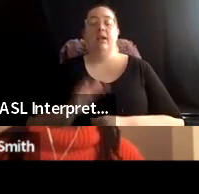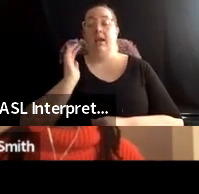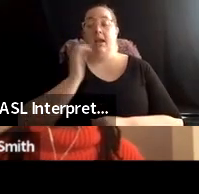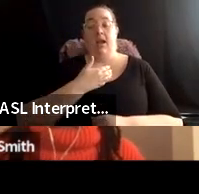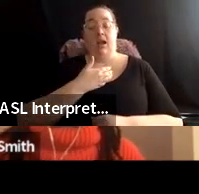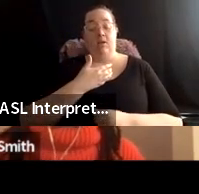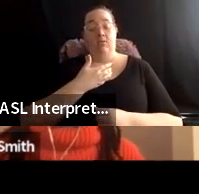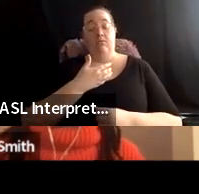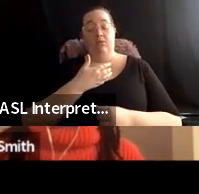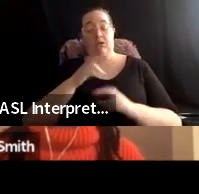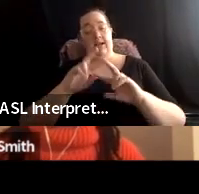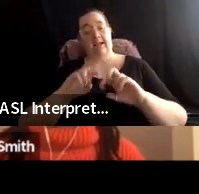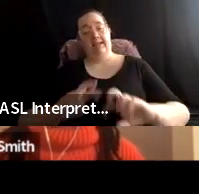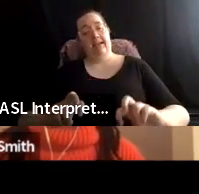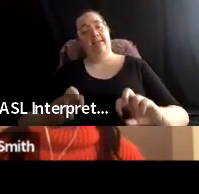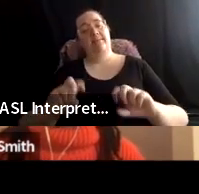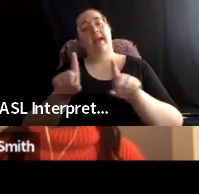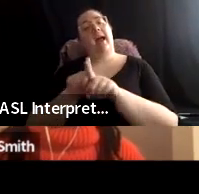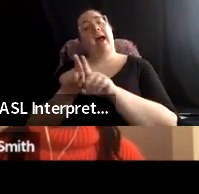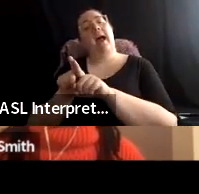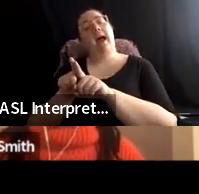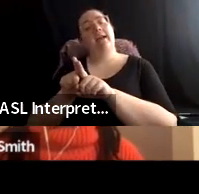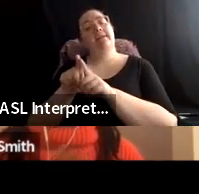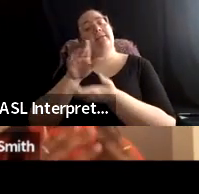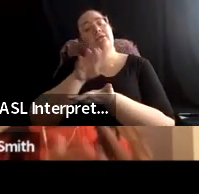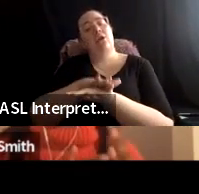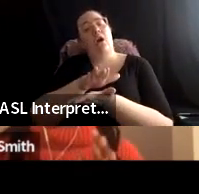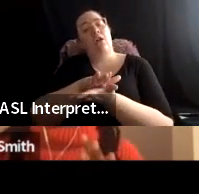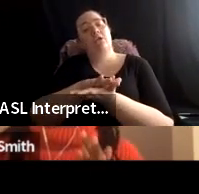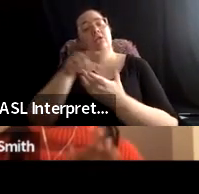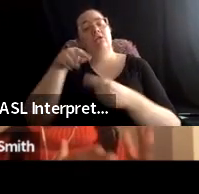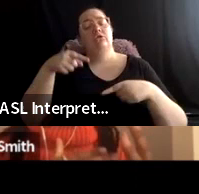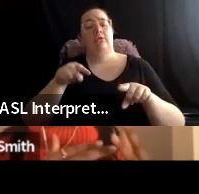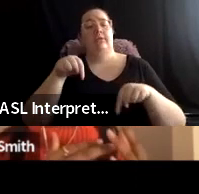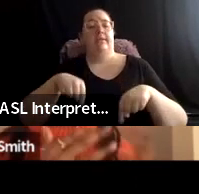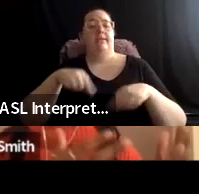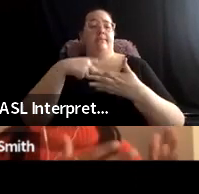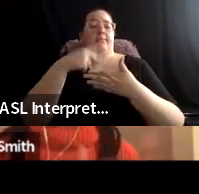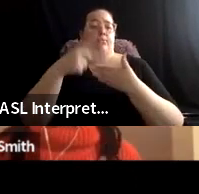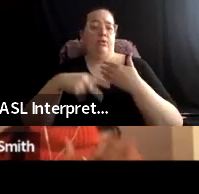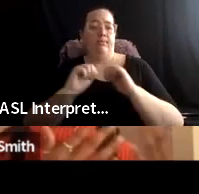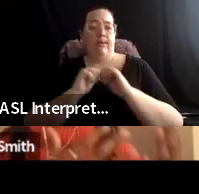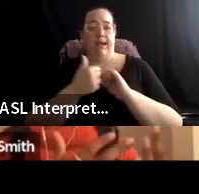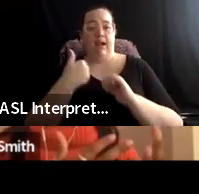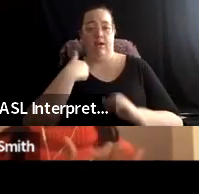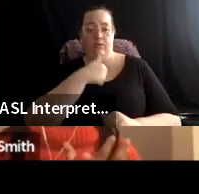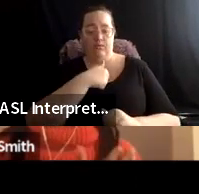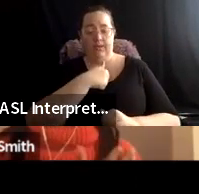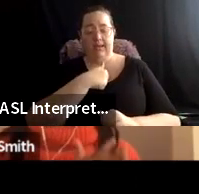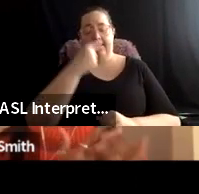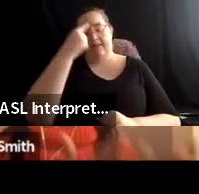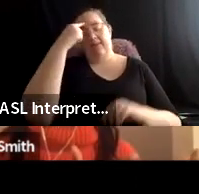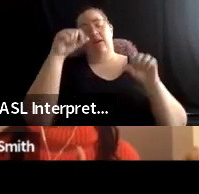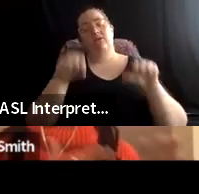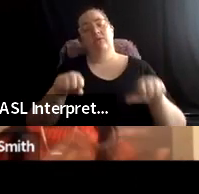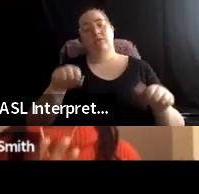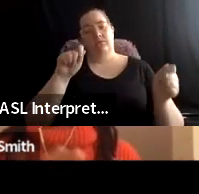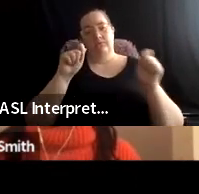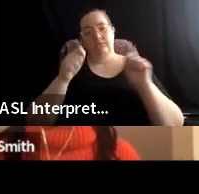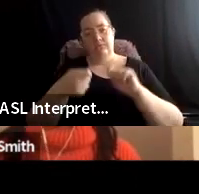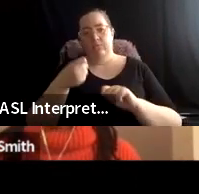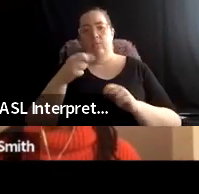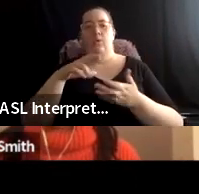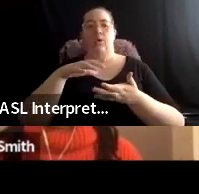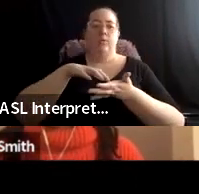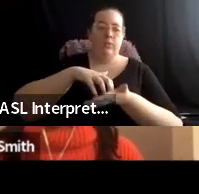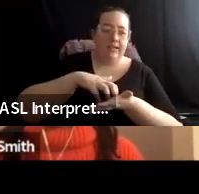as, as, as scholars, um, in this program, um, and how we thought that they could be changed, where their weaknesses were, what they